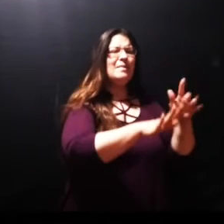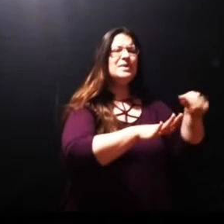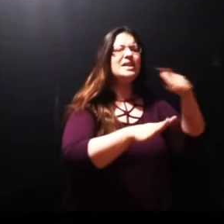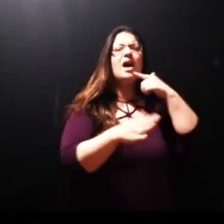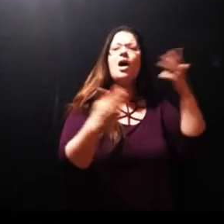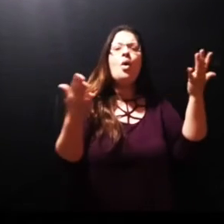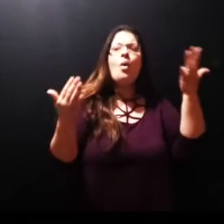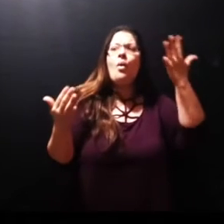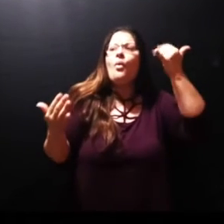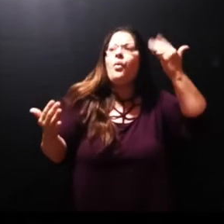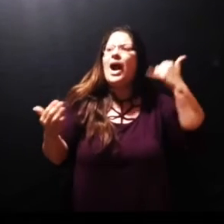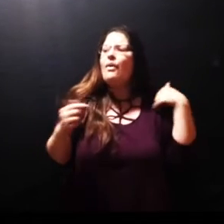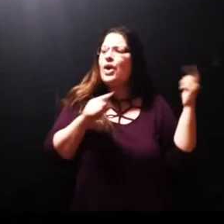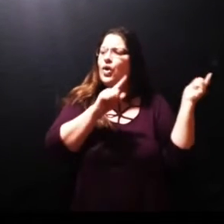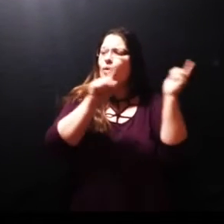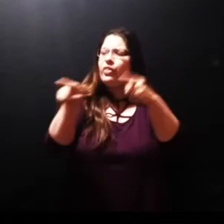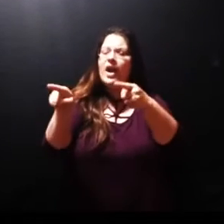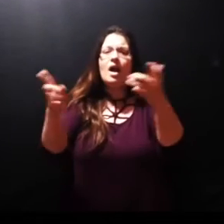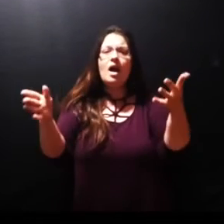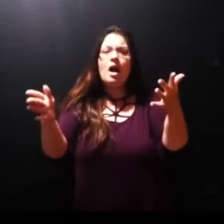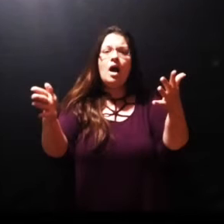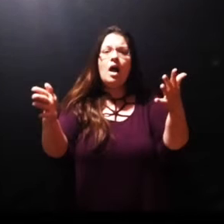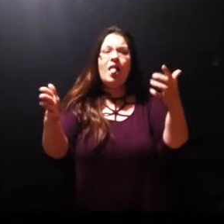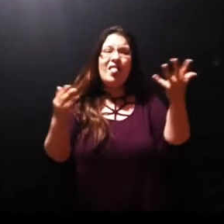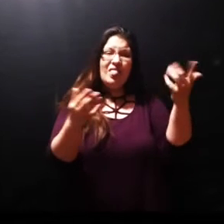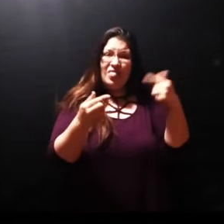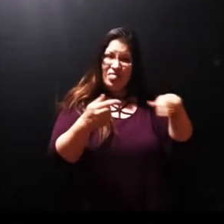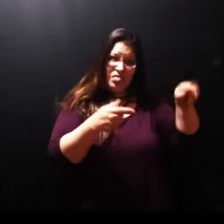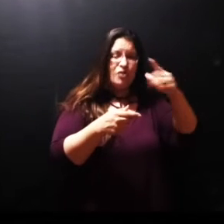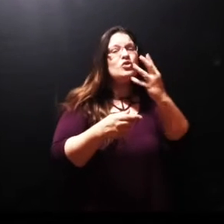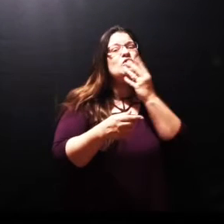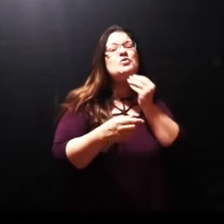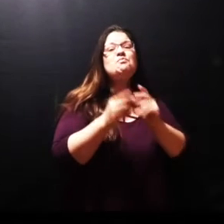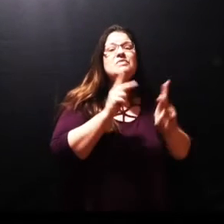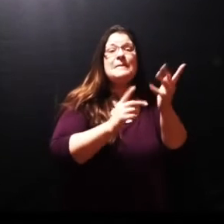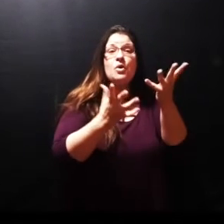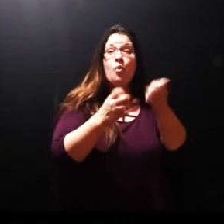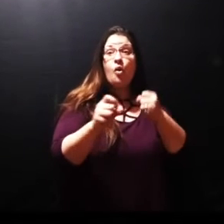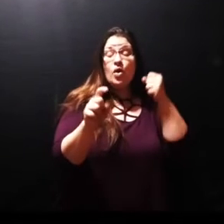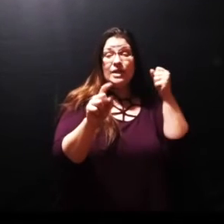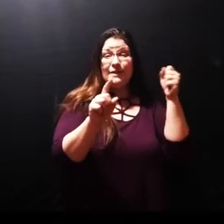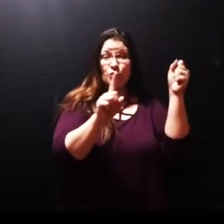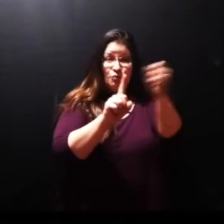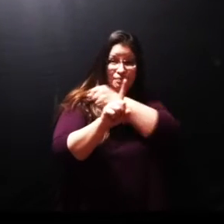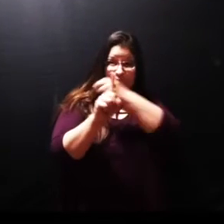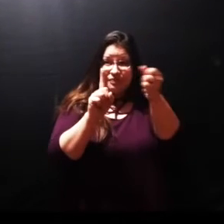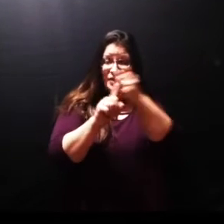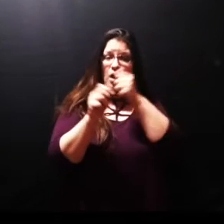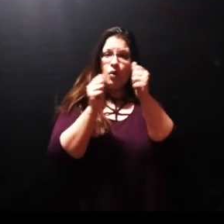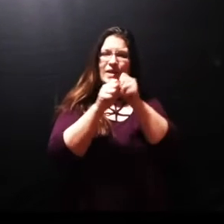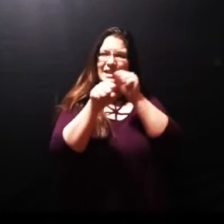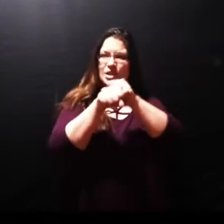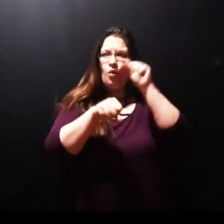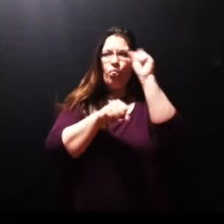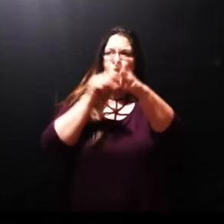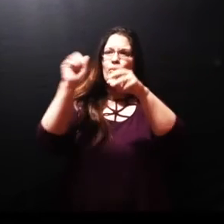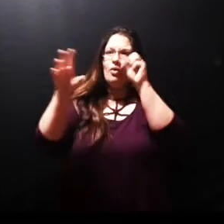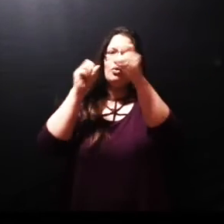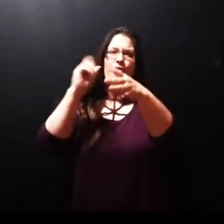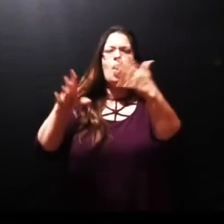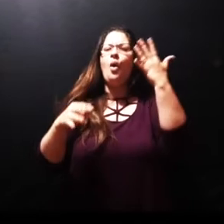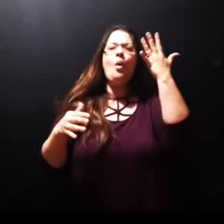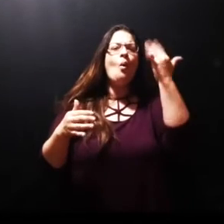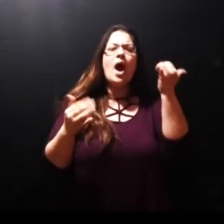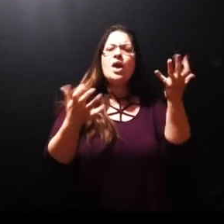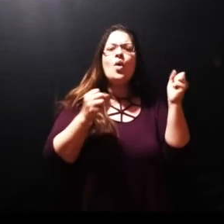Jews of late sought to stone thee and goest thou thither again Jesus answered are